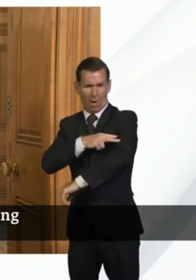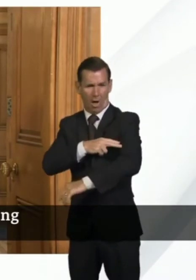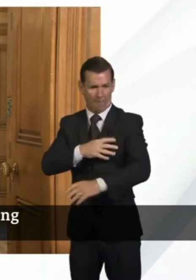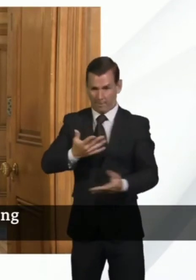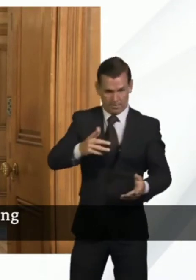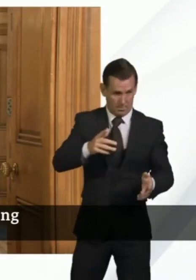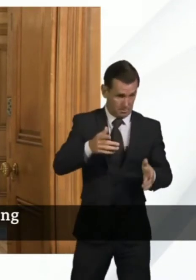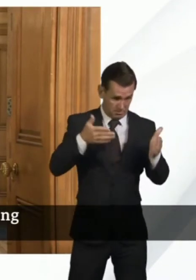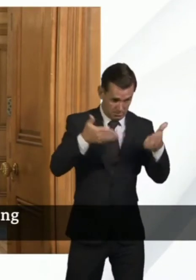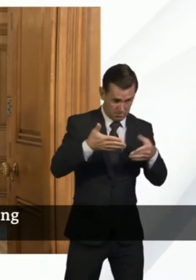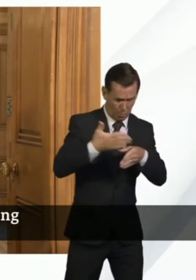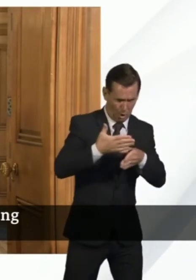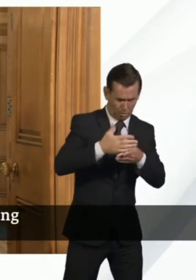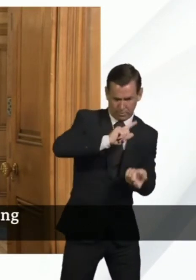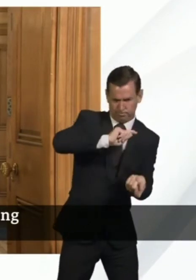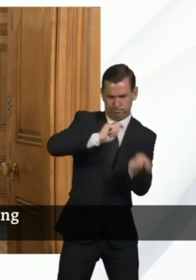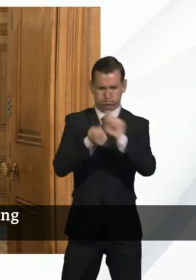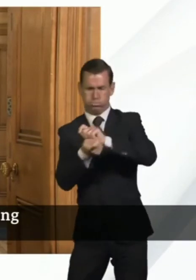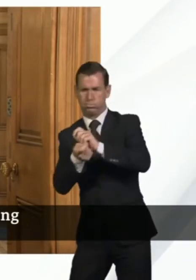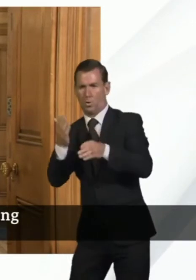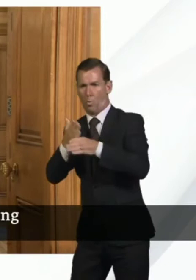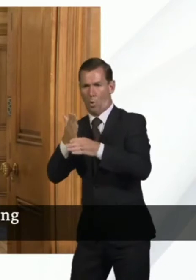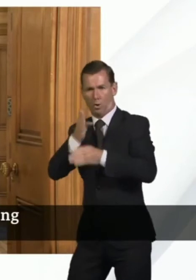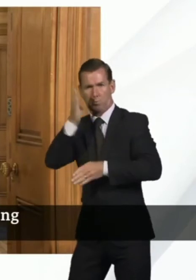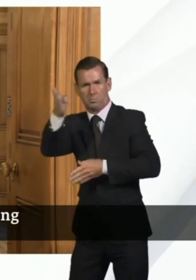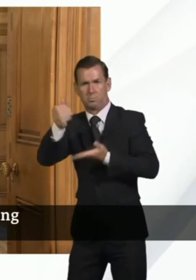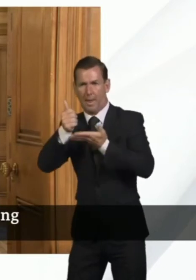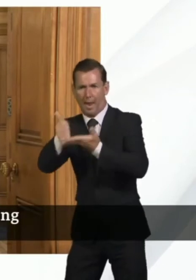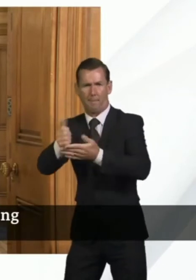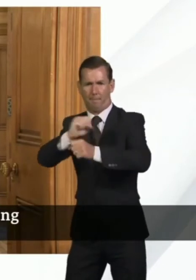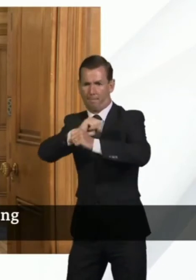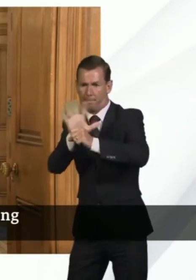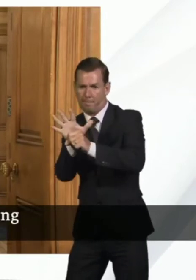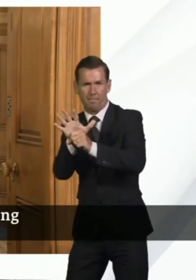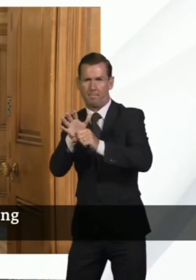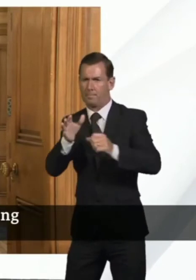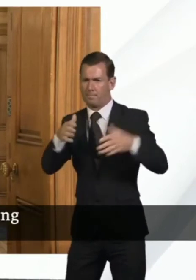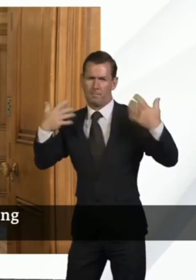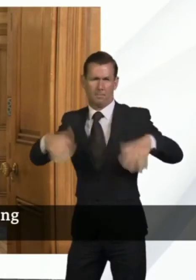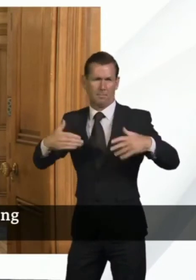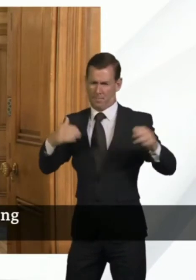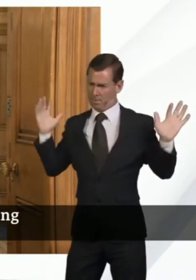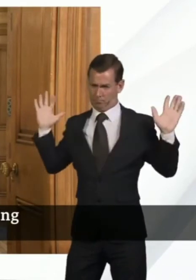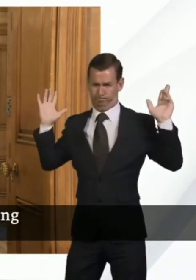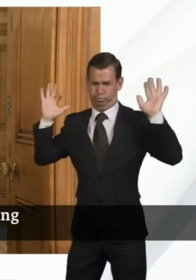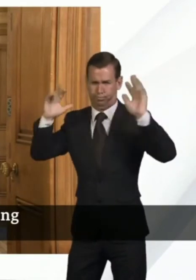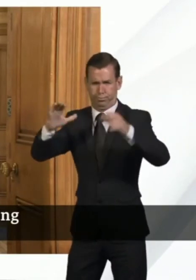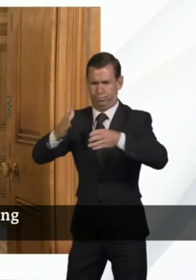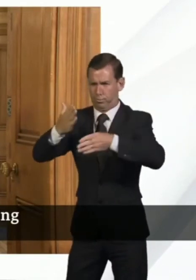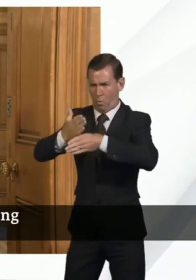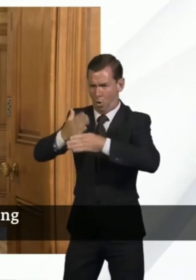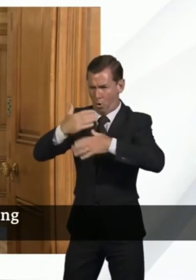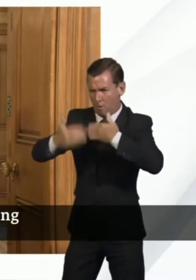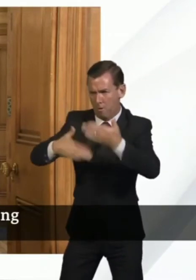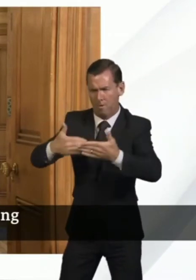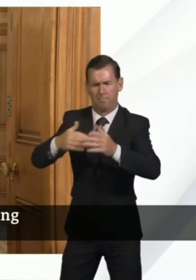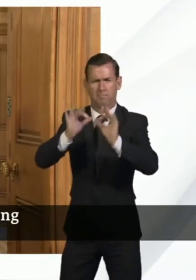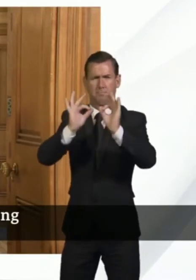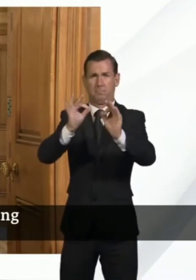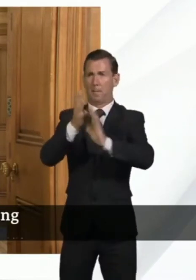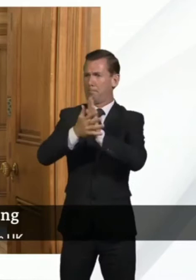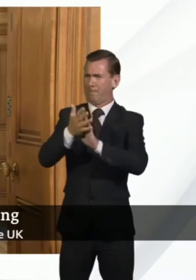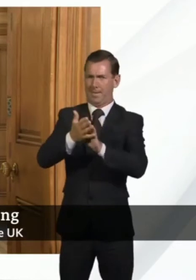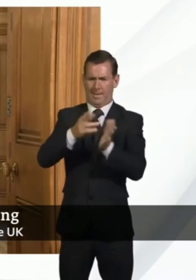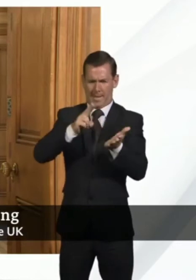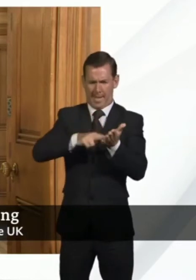crisis to help us tackle it. And through that crisis, and thanks to their hard work, we have avoided the NHS being